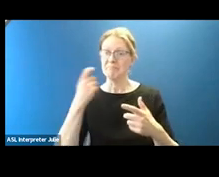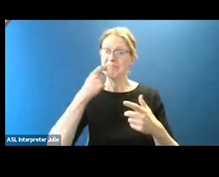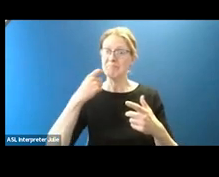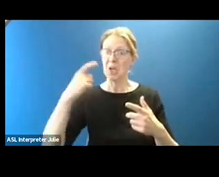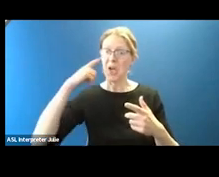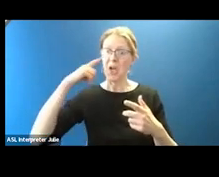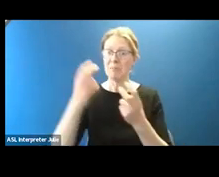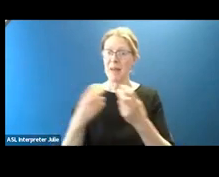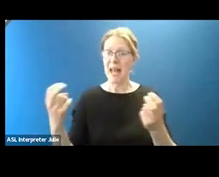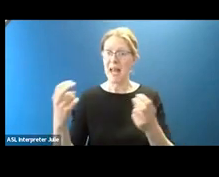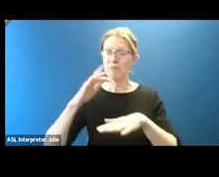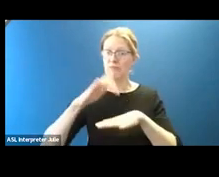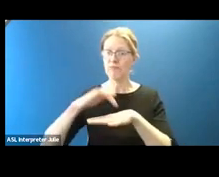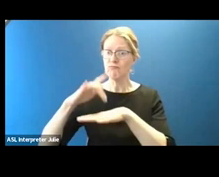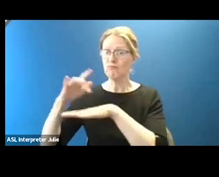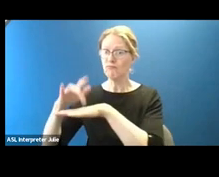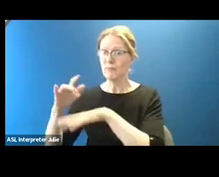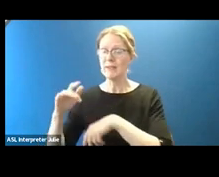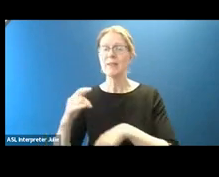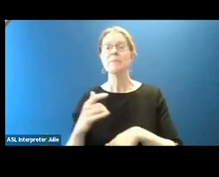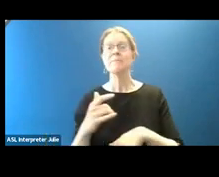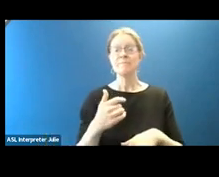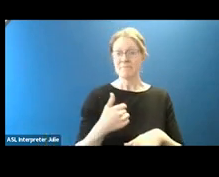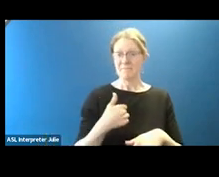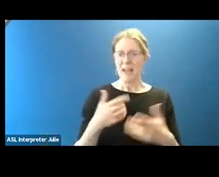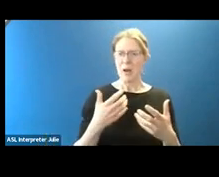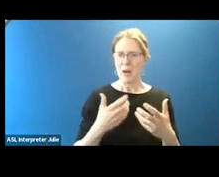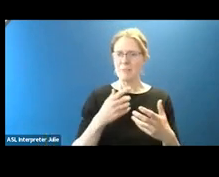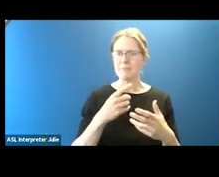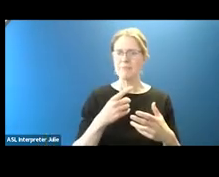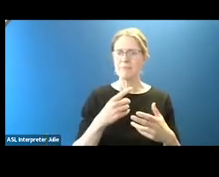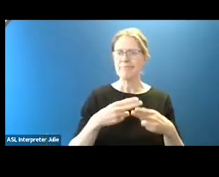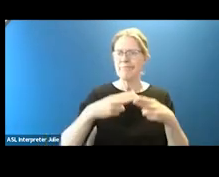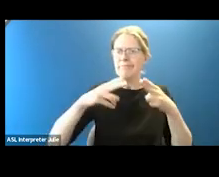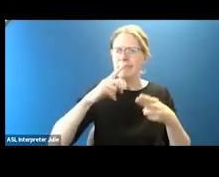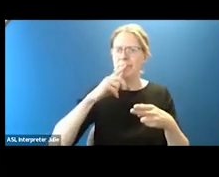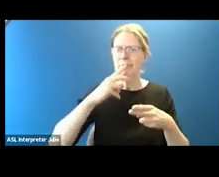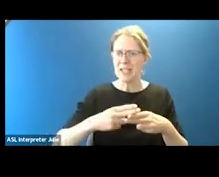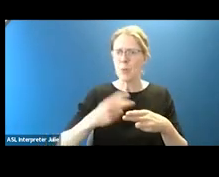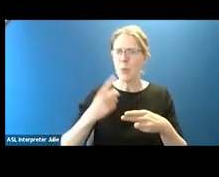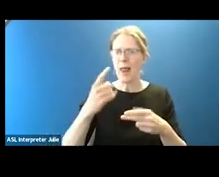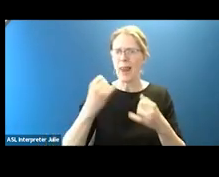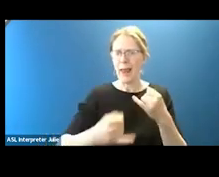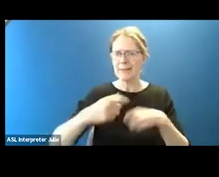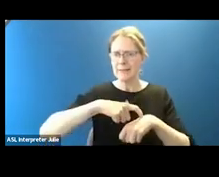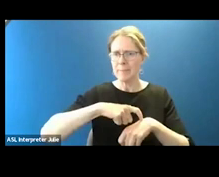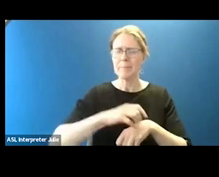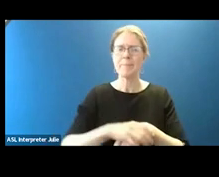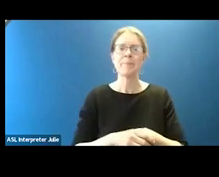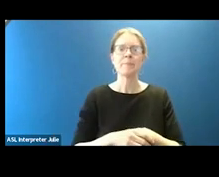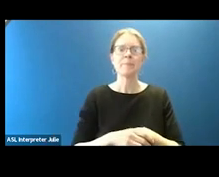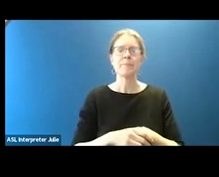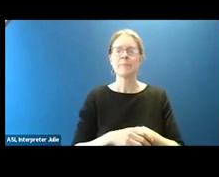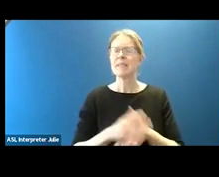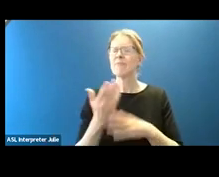lot of topics such as these on here, I want to just briefly mention a few of these a little bit of one last time here. Here's some just